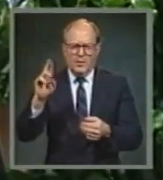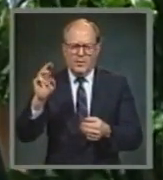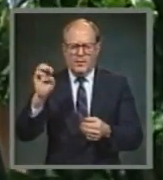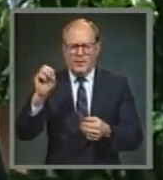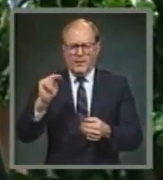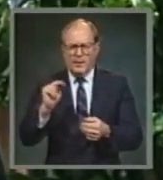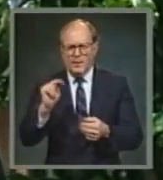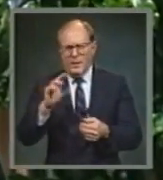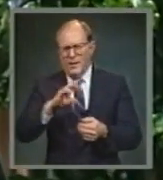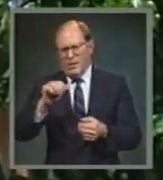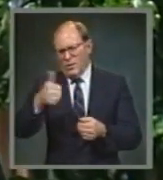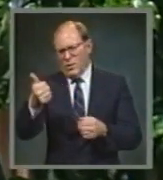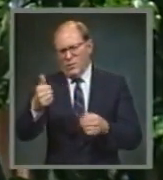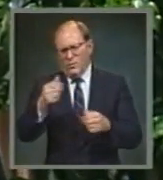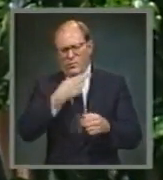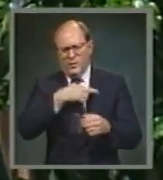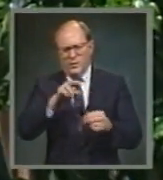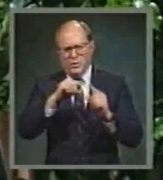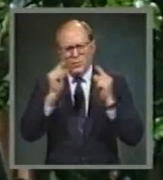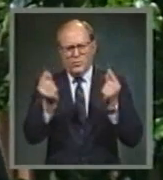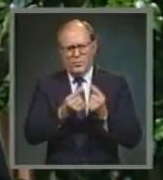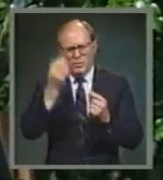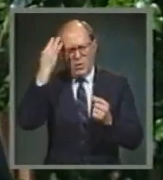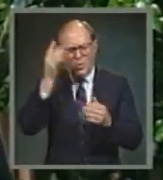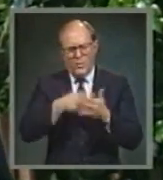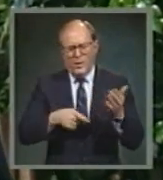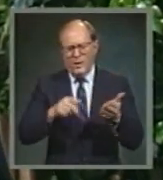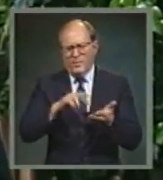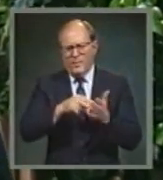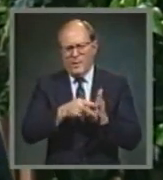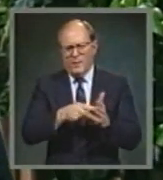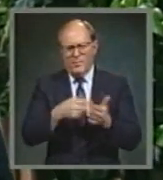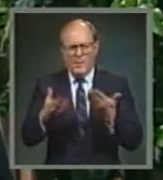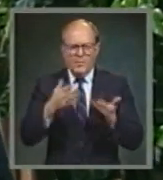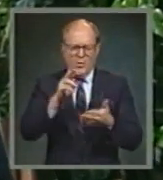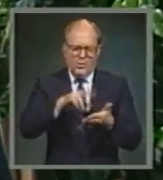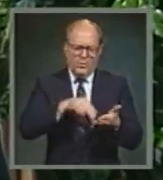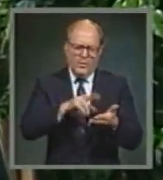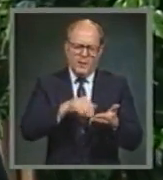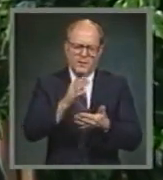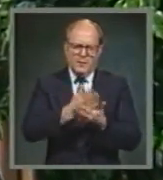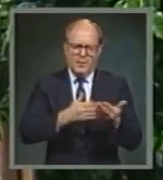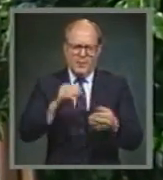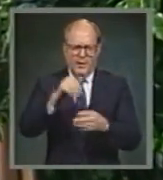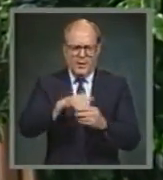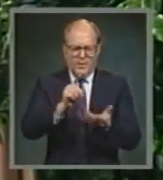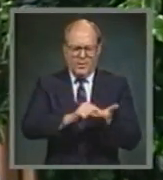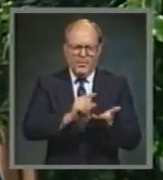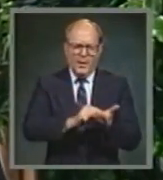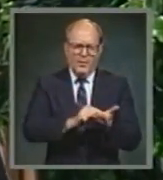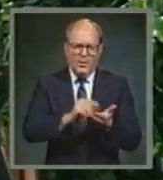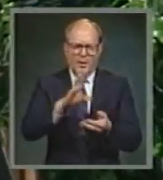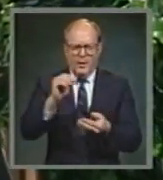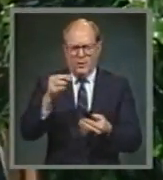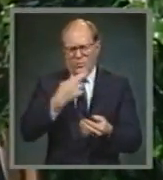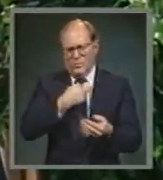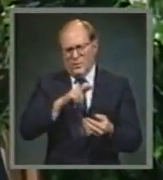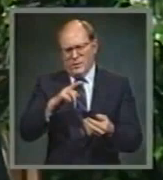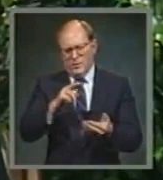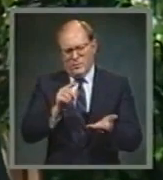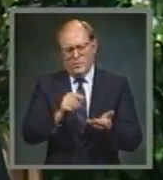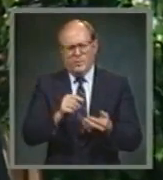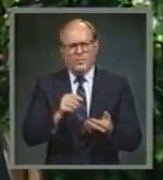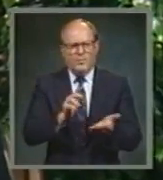familiar with what I'm talking about. You've probably read some of it in the newspapers and certainly in the religious press.